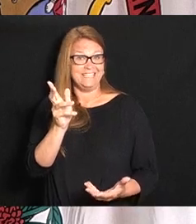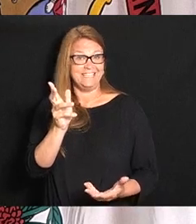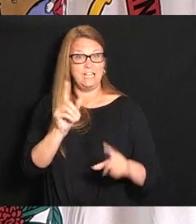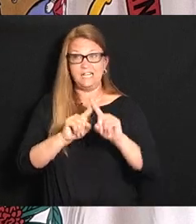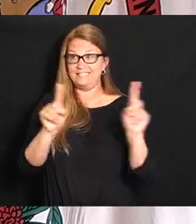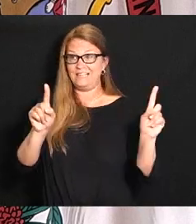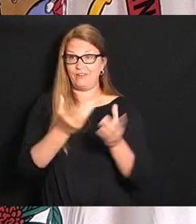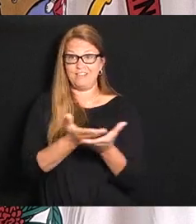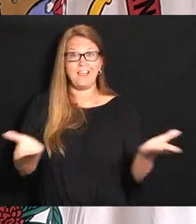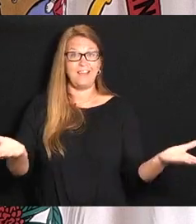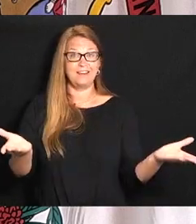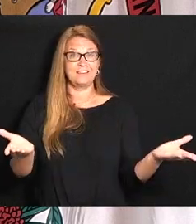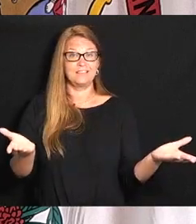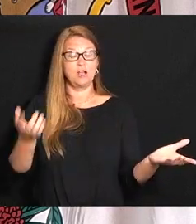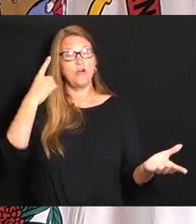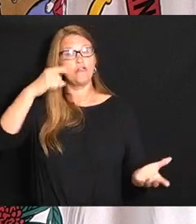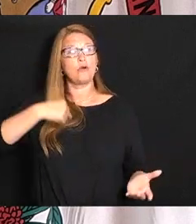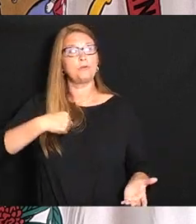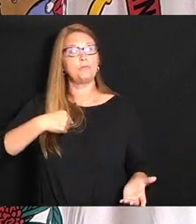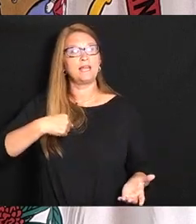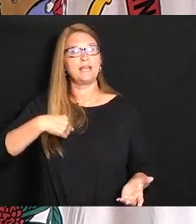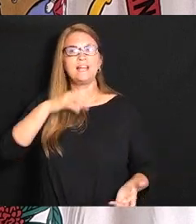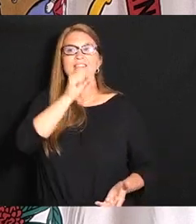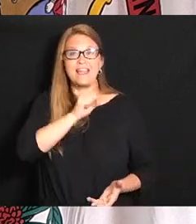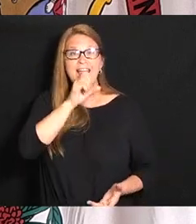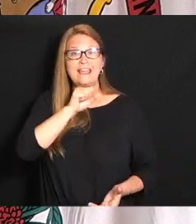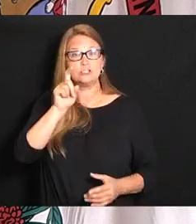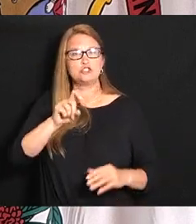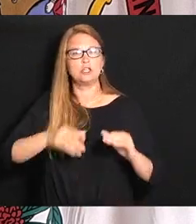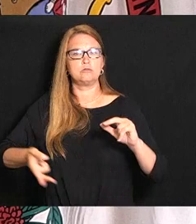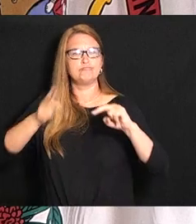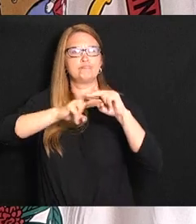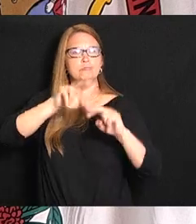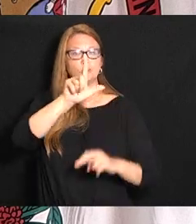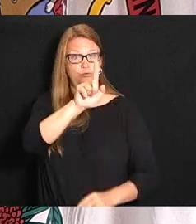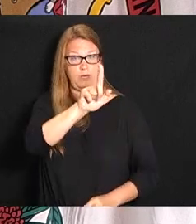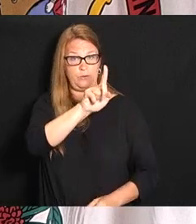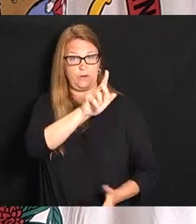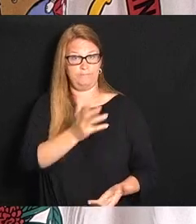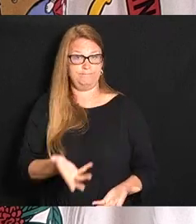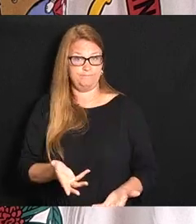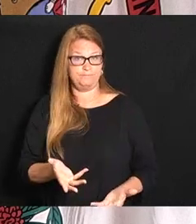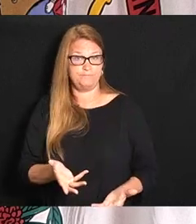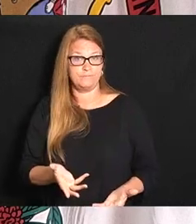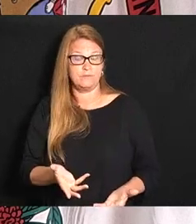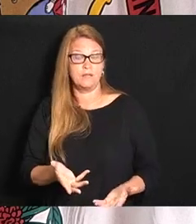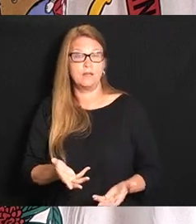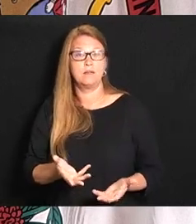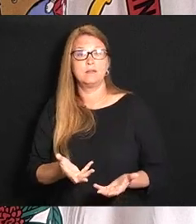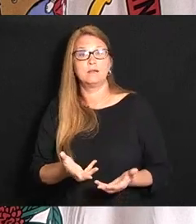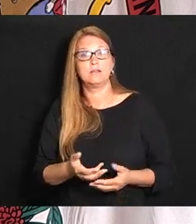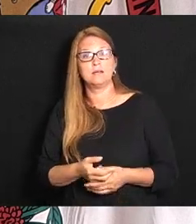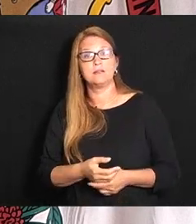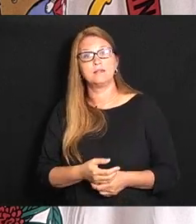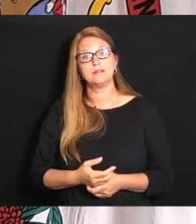thing you know to me the age ought to be 21 but from the standpoint of just this